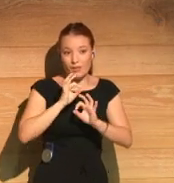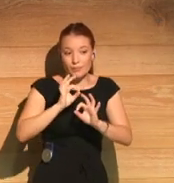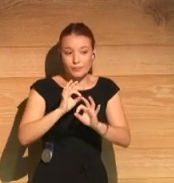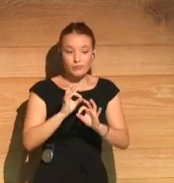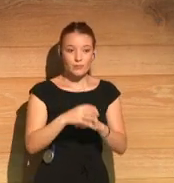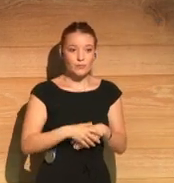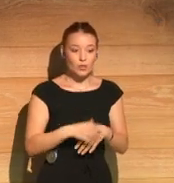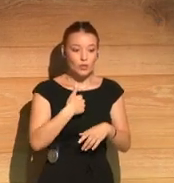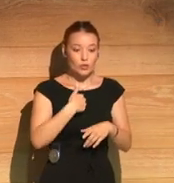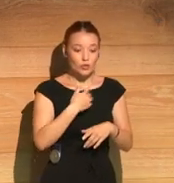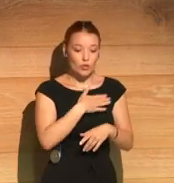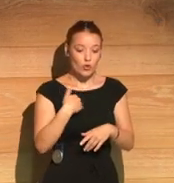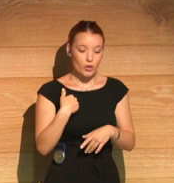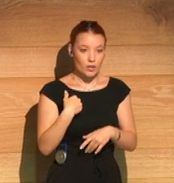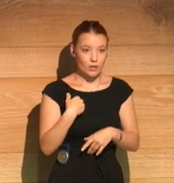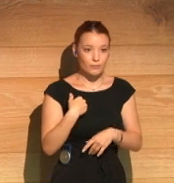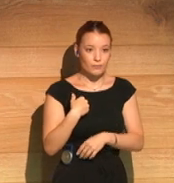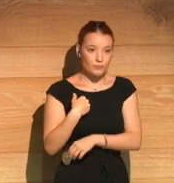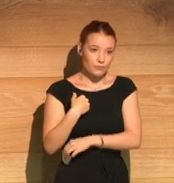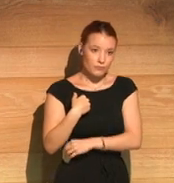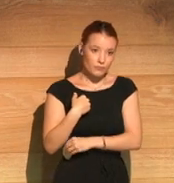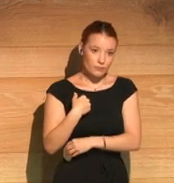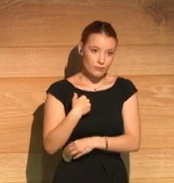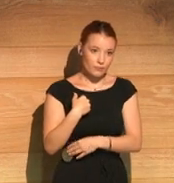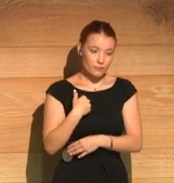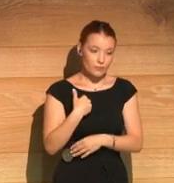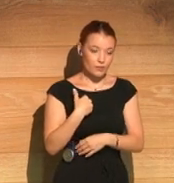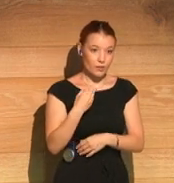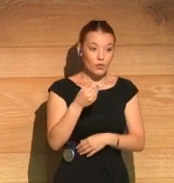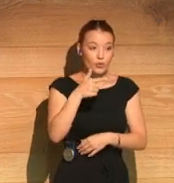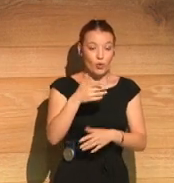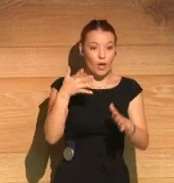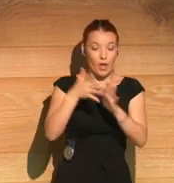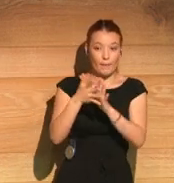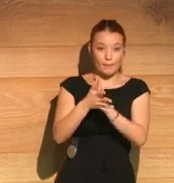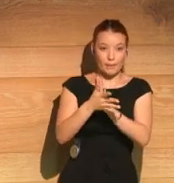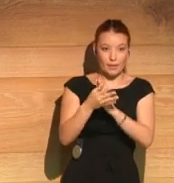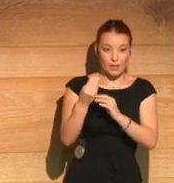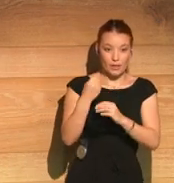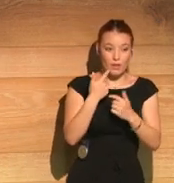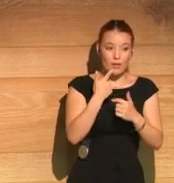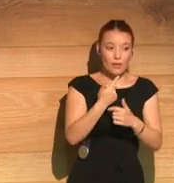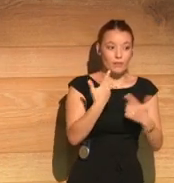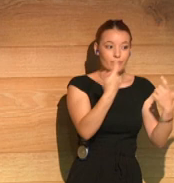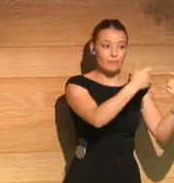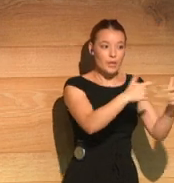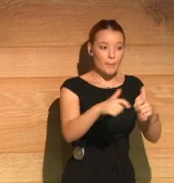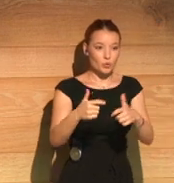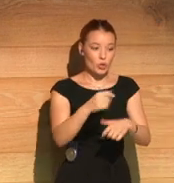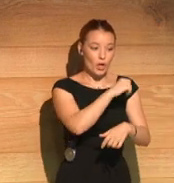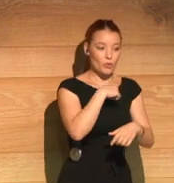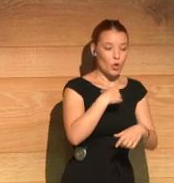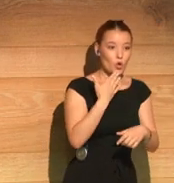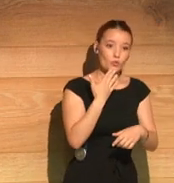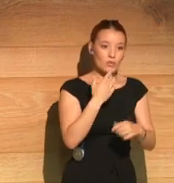-contained chapters. And they do say that every seven years we shed our skin completely and, you know, have a new